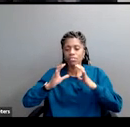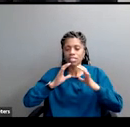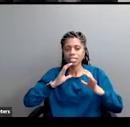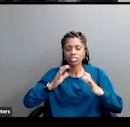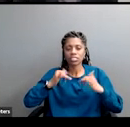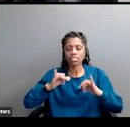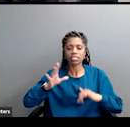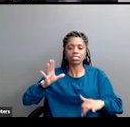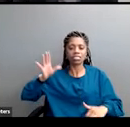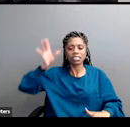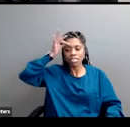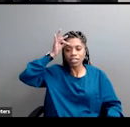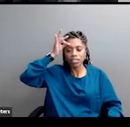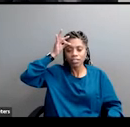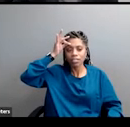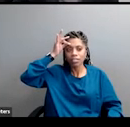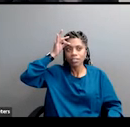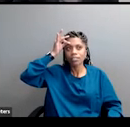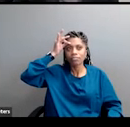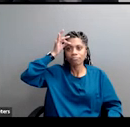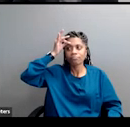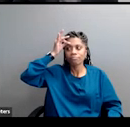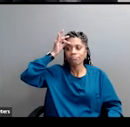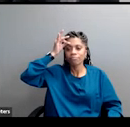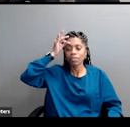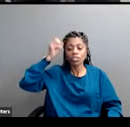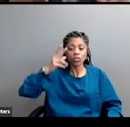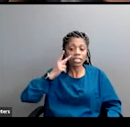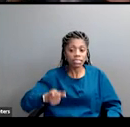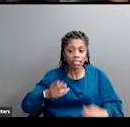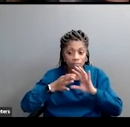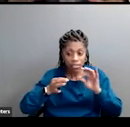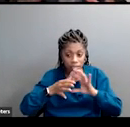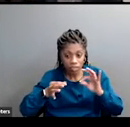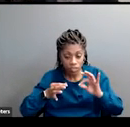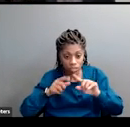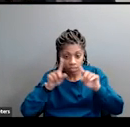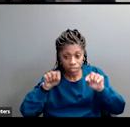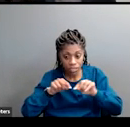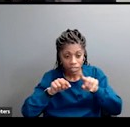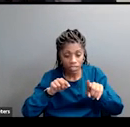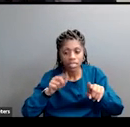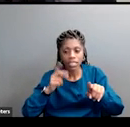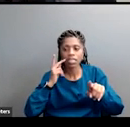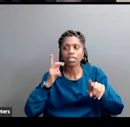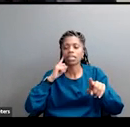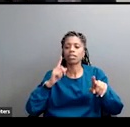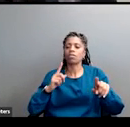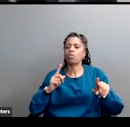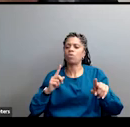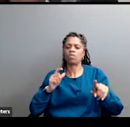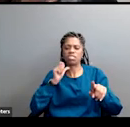They like this message. This is what we're up against. Here's the next thing I want to say, just to be clear.